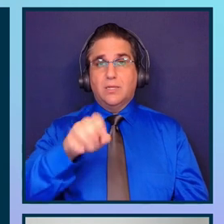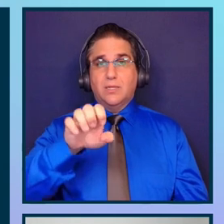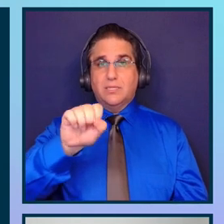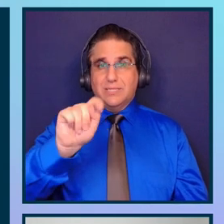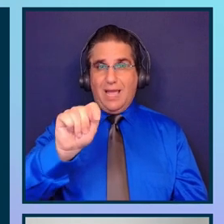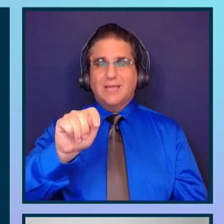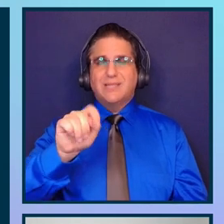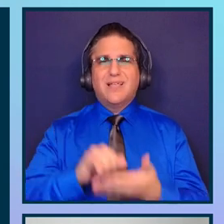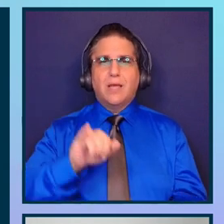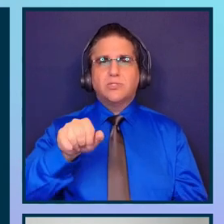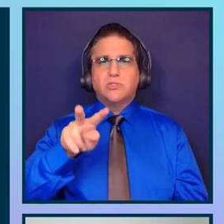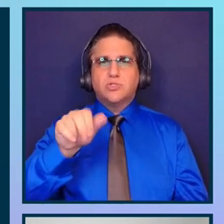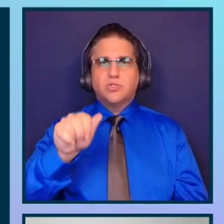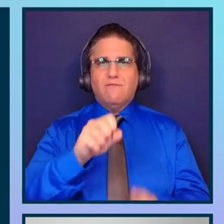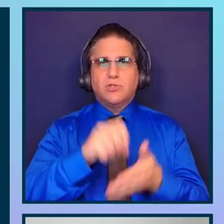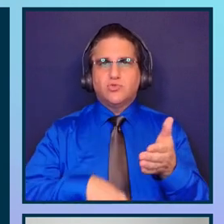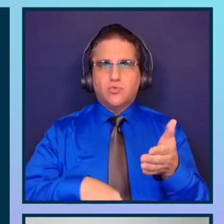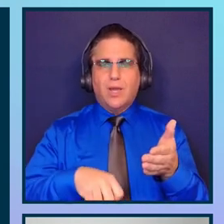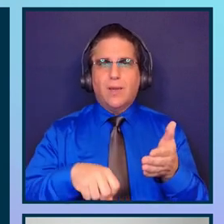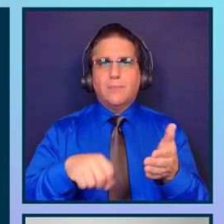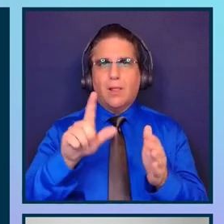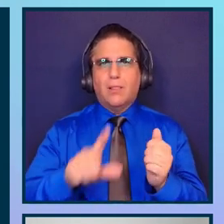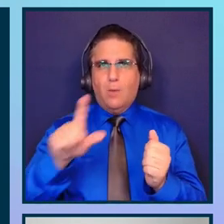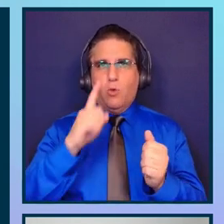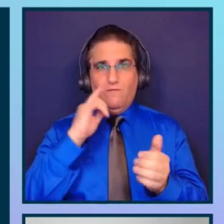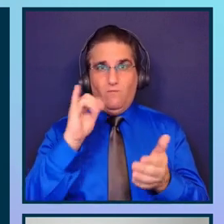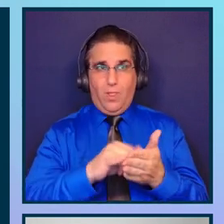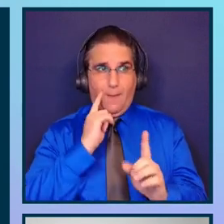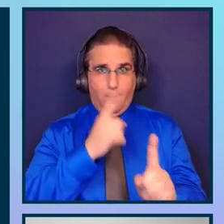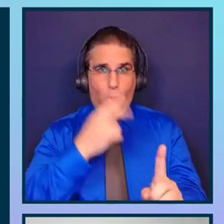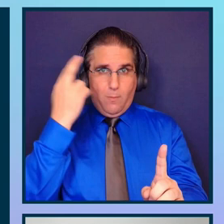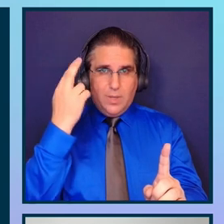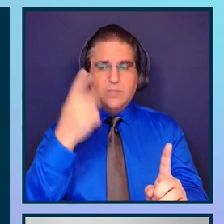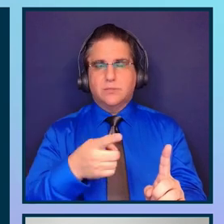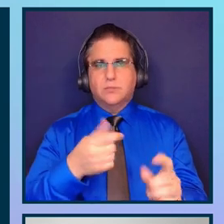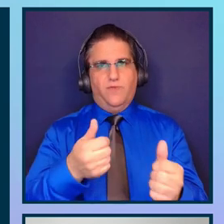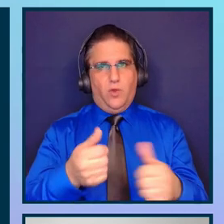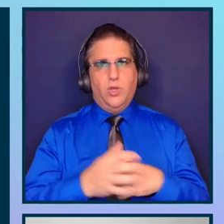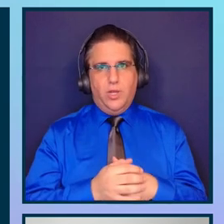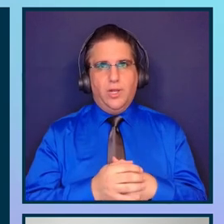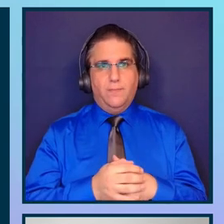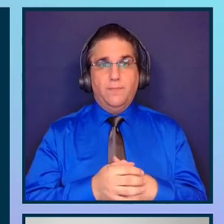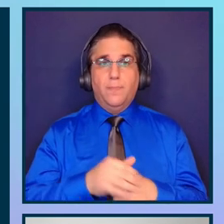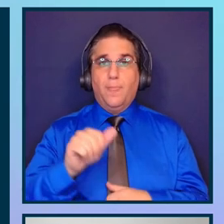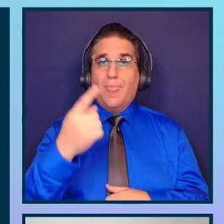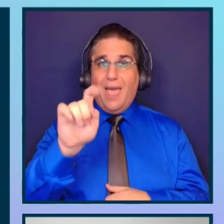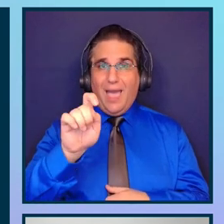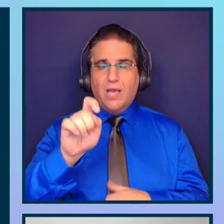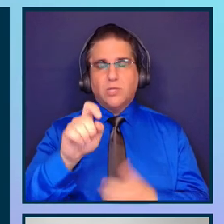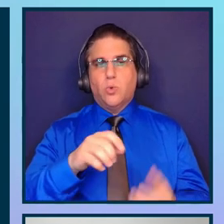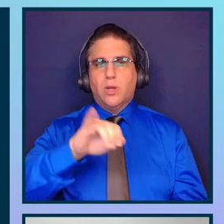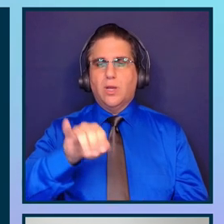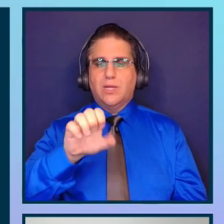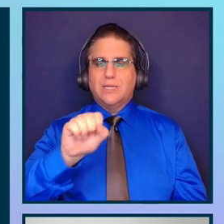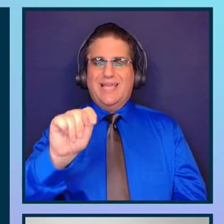library, for that purpose, put together very here. And of course, AXE has or Jest has an